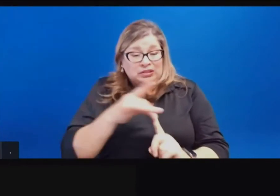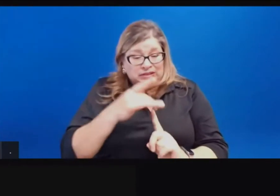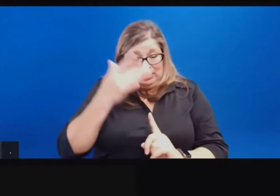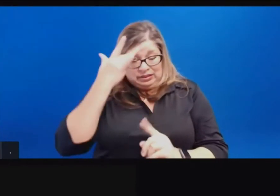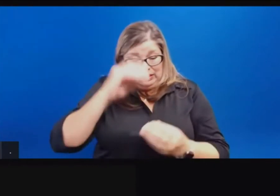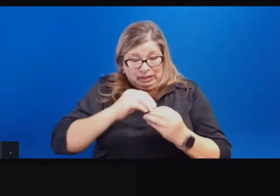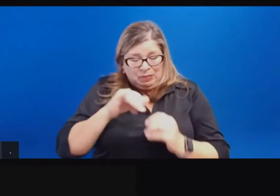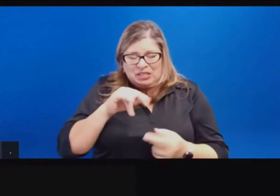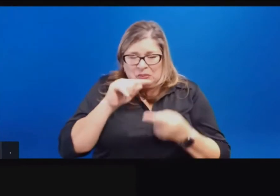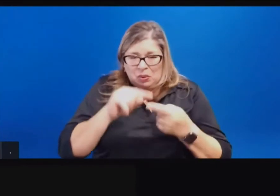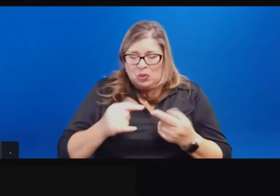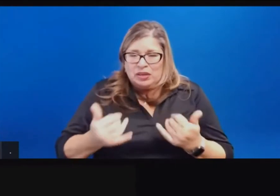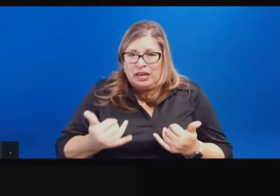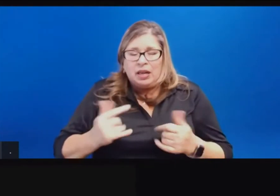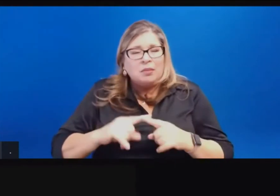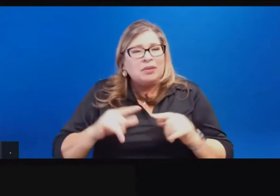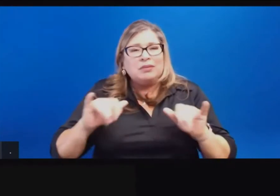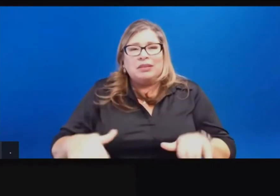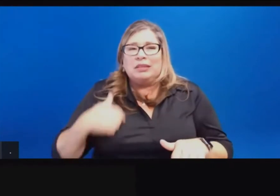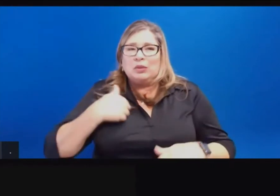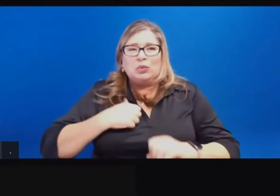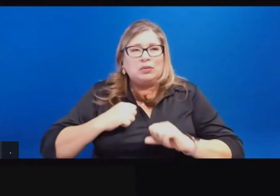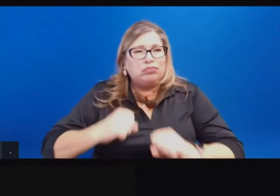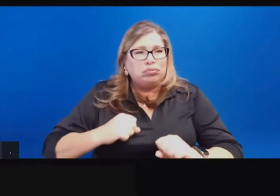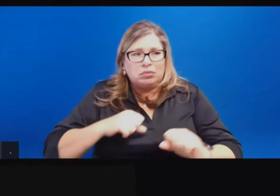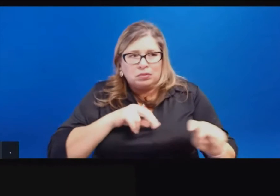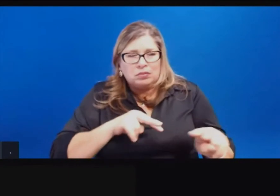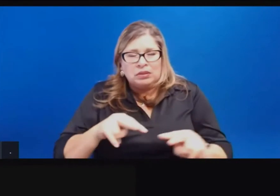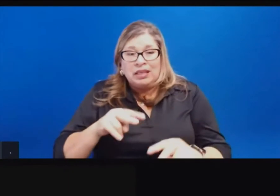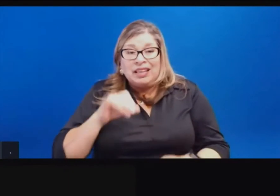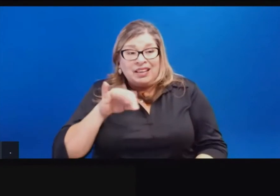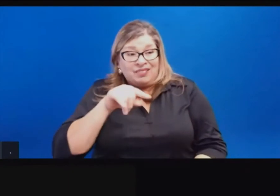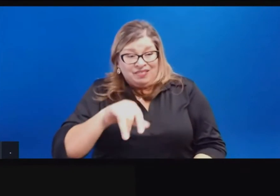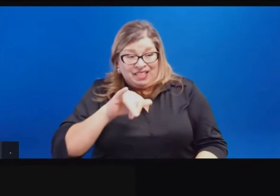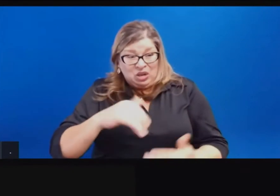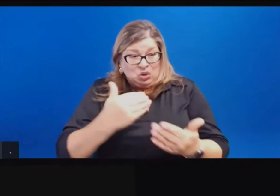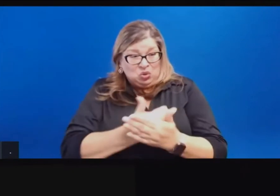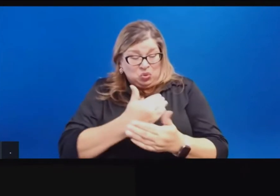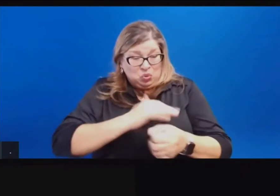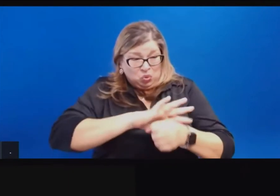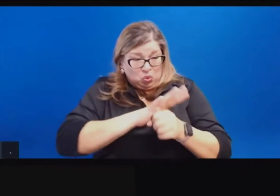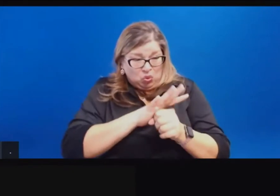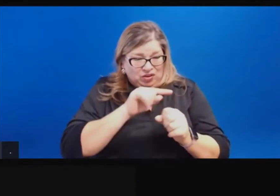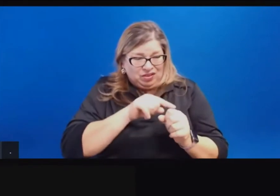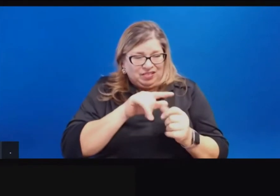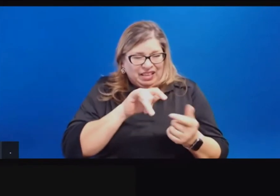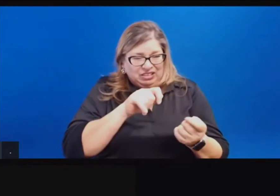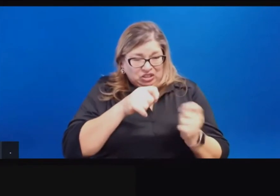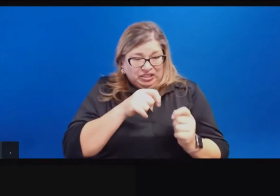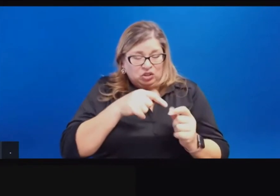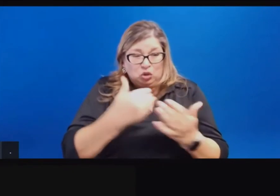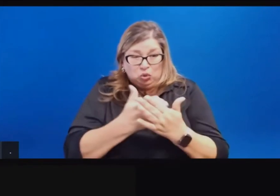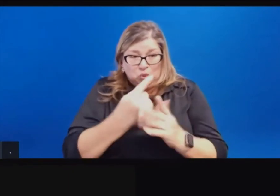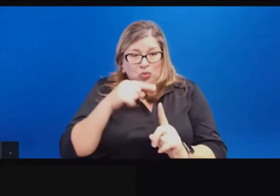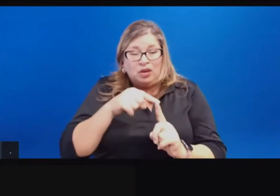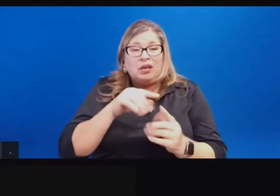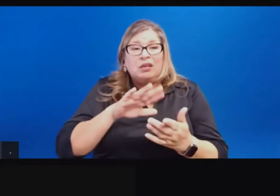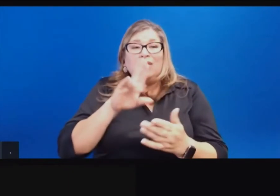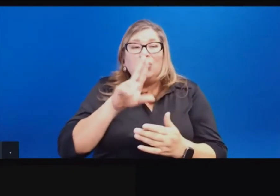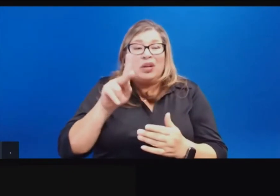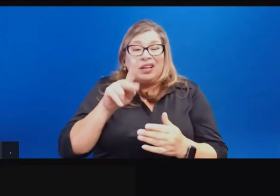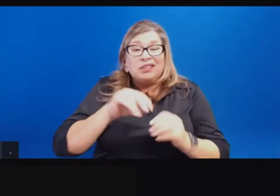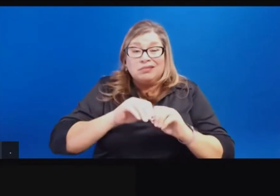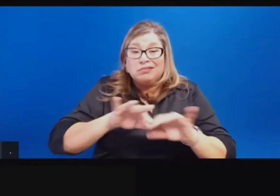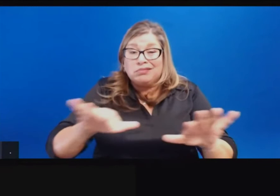variant is faster and more transmissible, if it becomes more virulent in a way, um, of course that gives us great